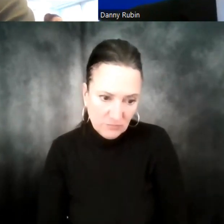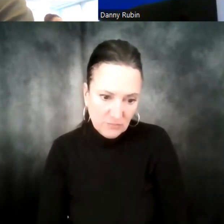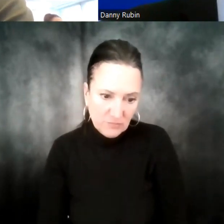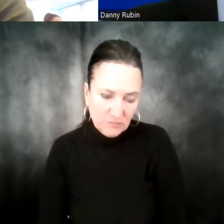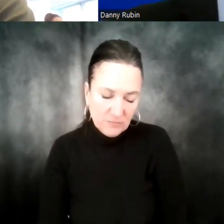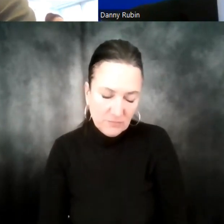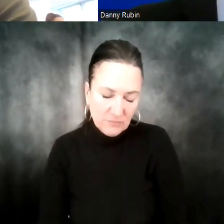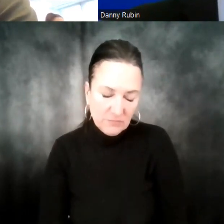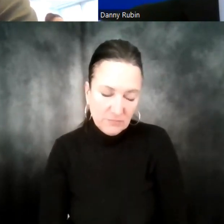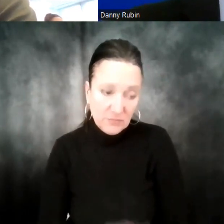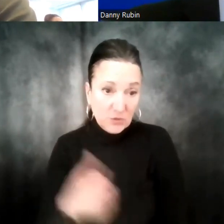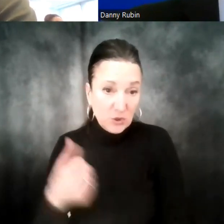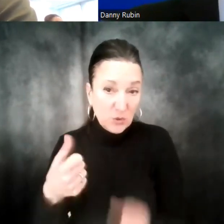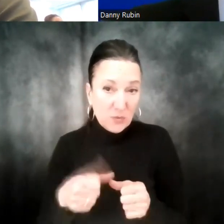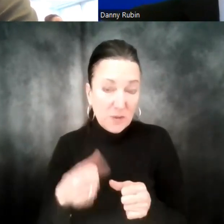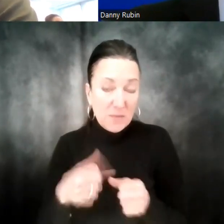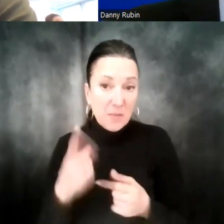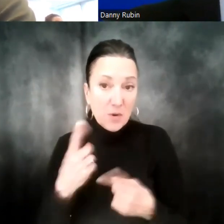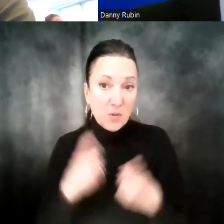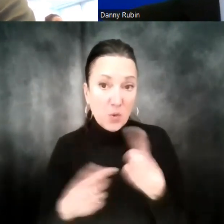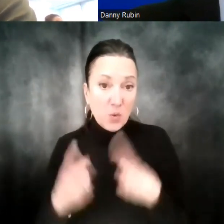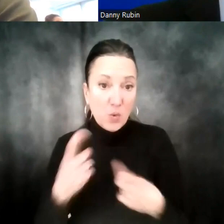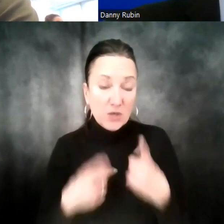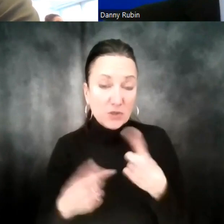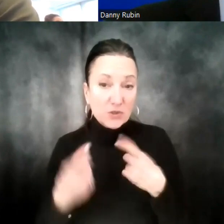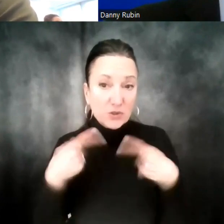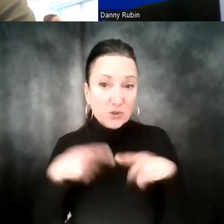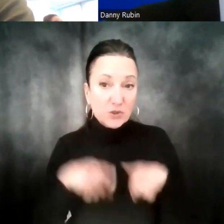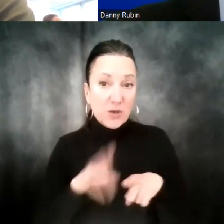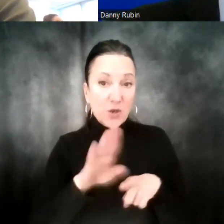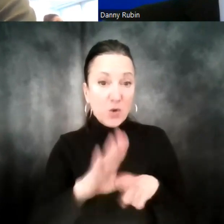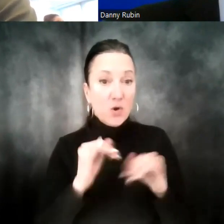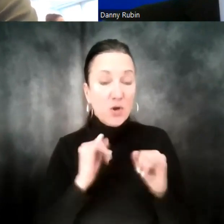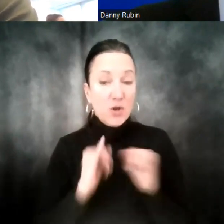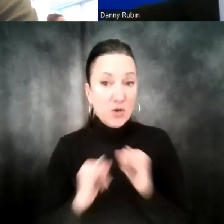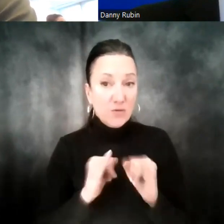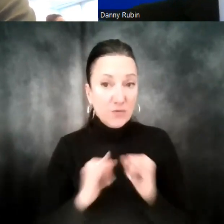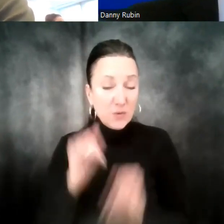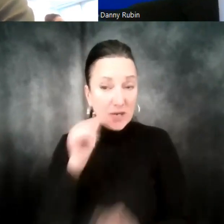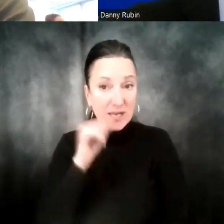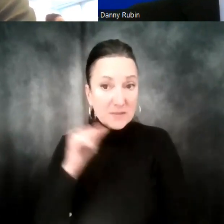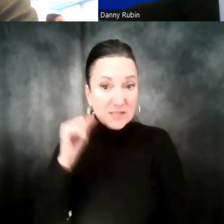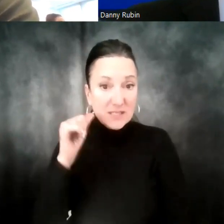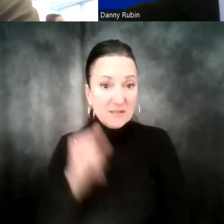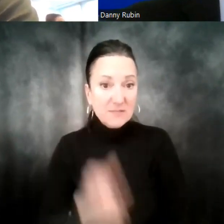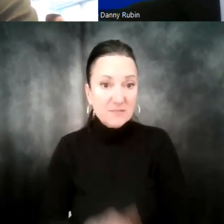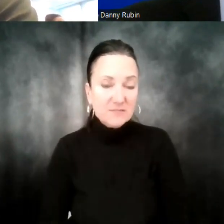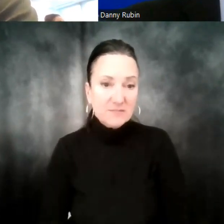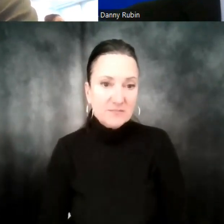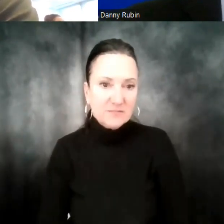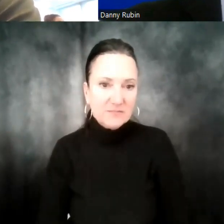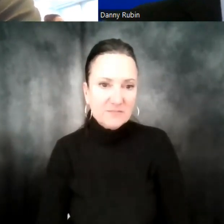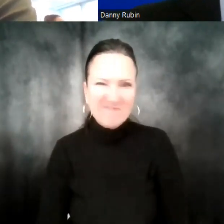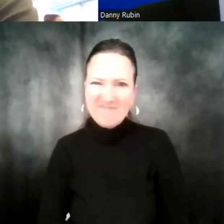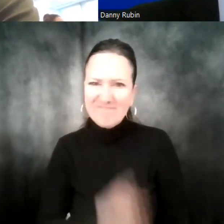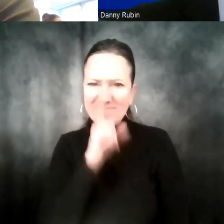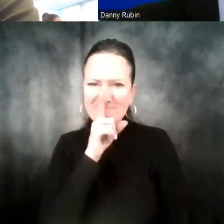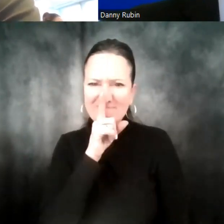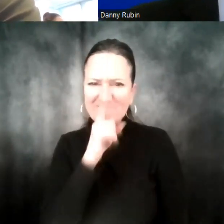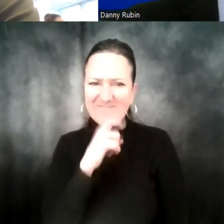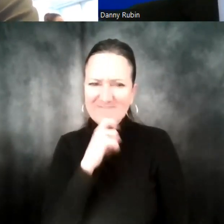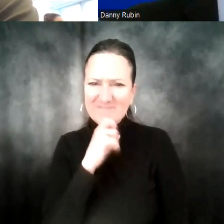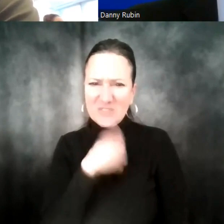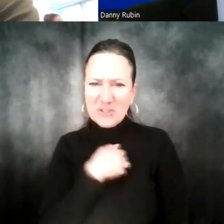that you were asked during your interview to work at Amazon? Sure. I'm not sure if can actually answer that. I'm pretty